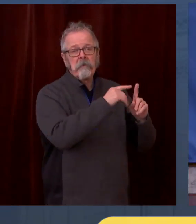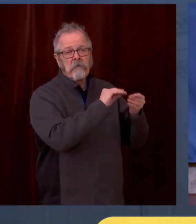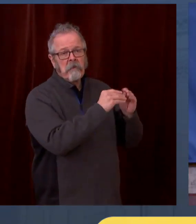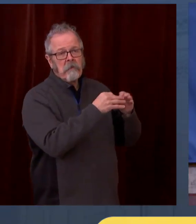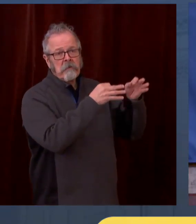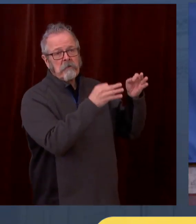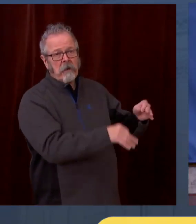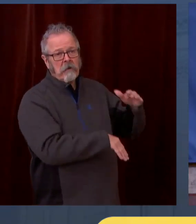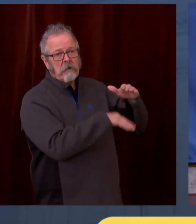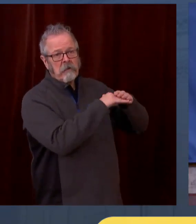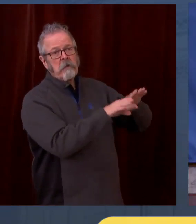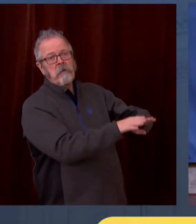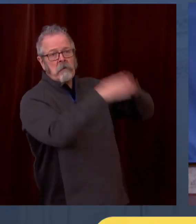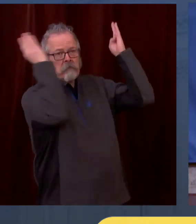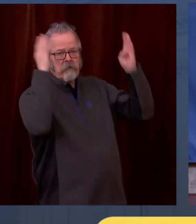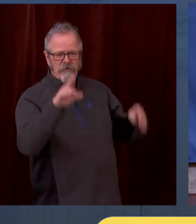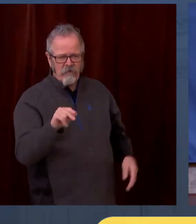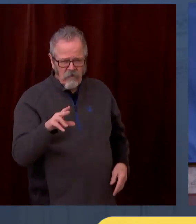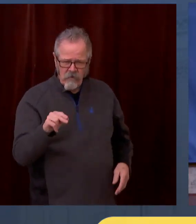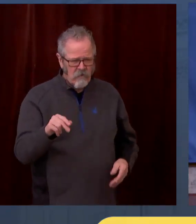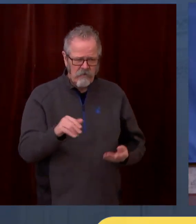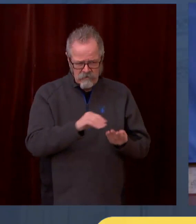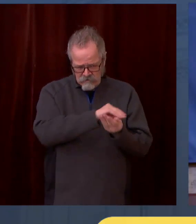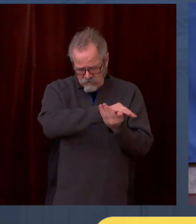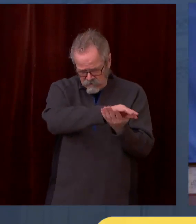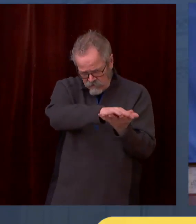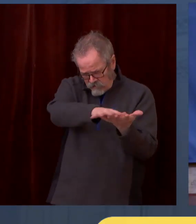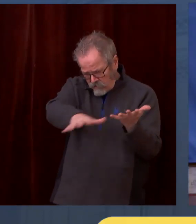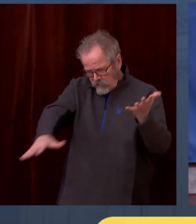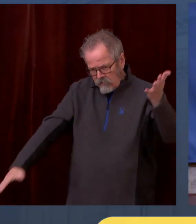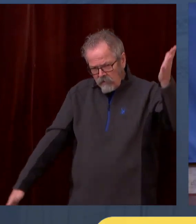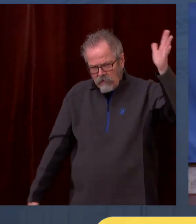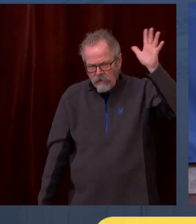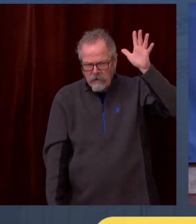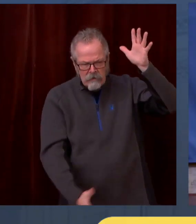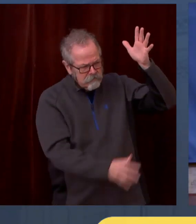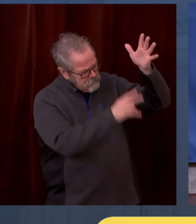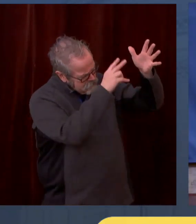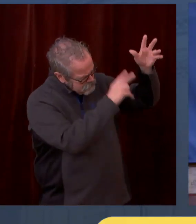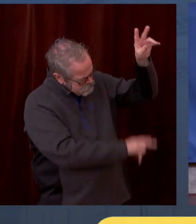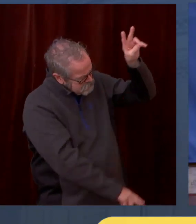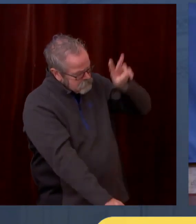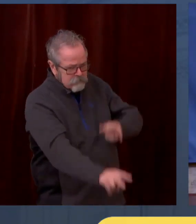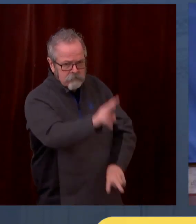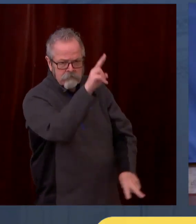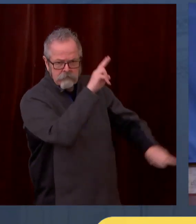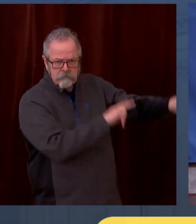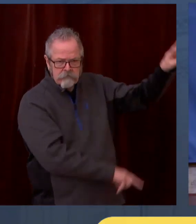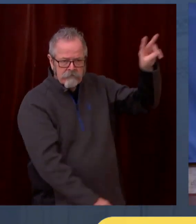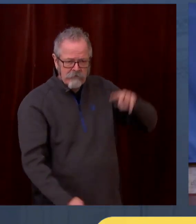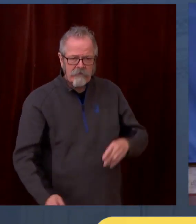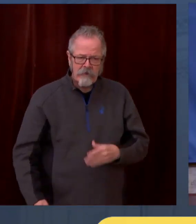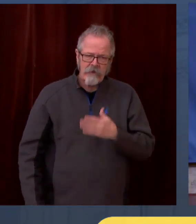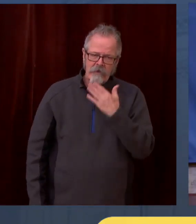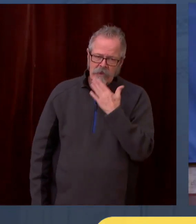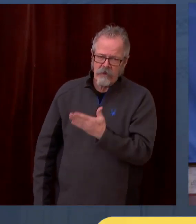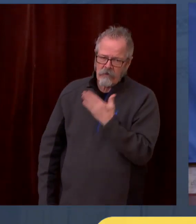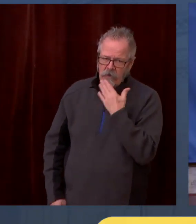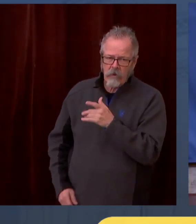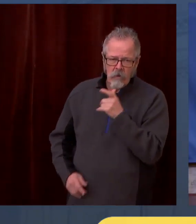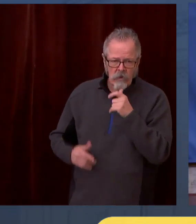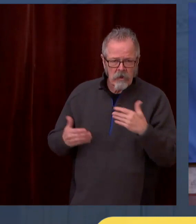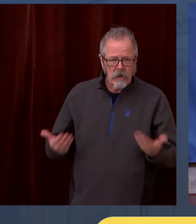But I can say that we'd like to see this progress continue. And I want to thank Washingtonians who have made this progress possible.